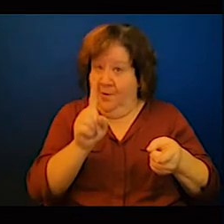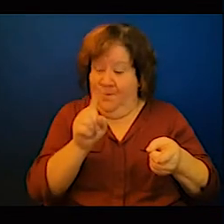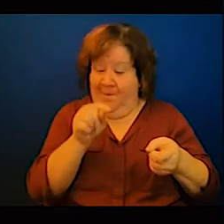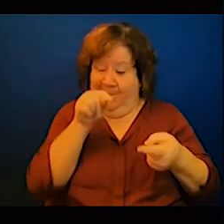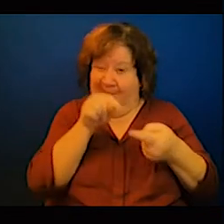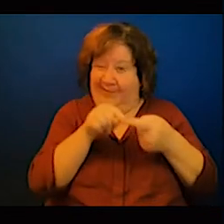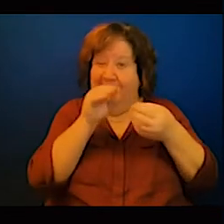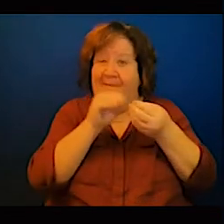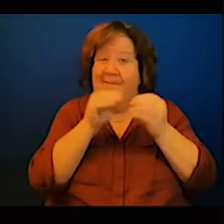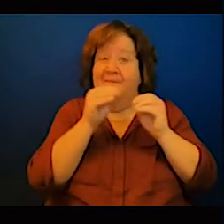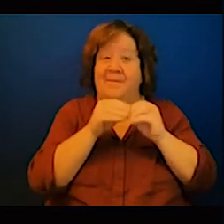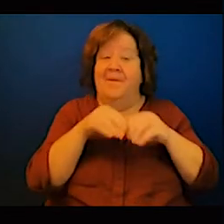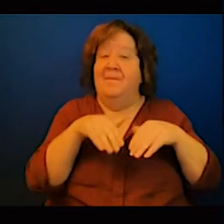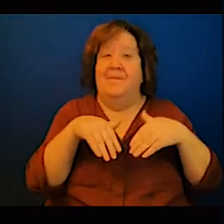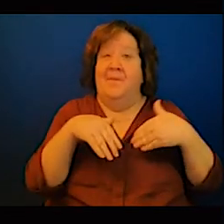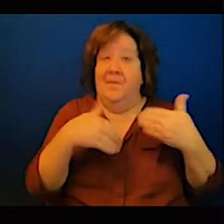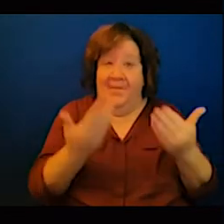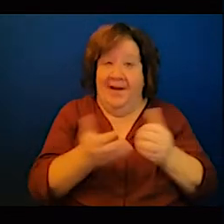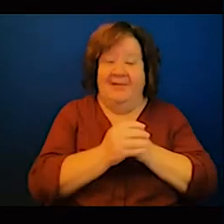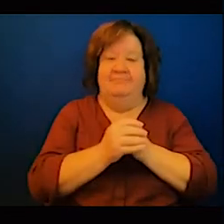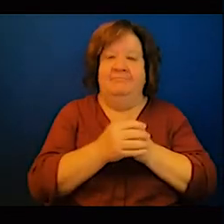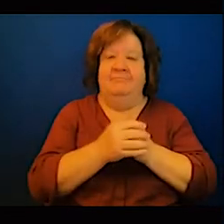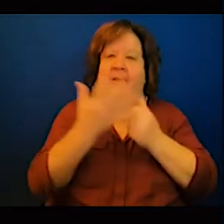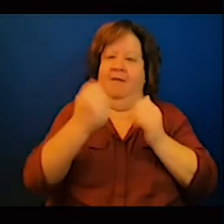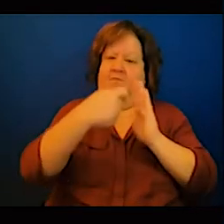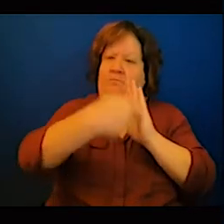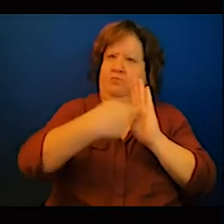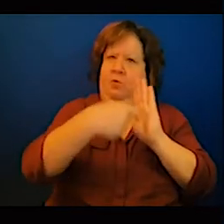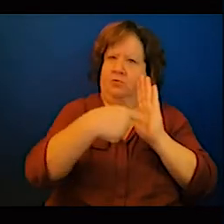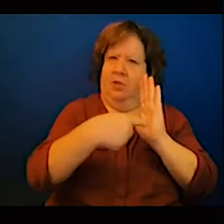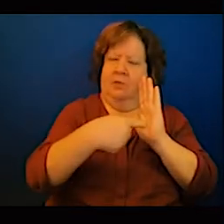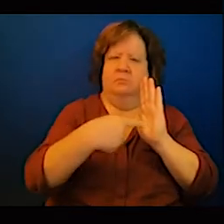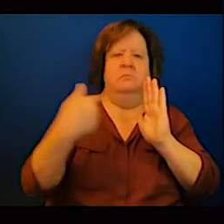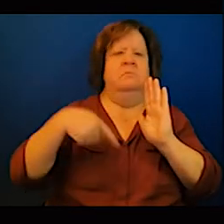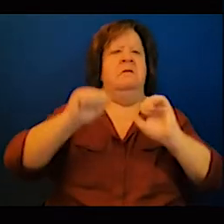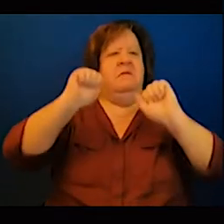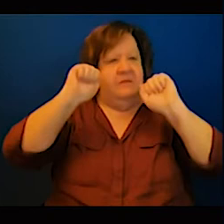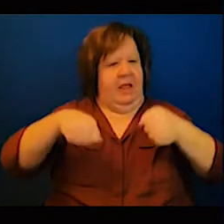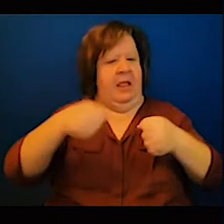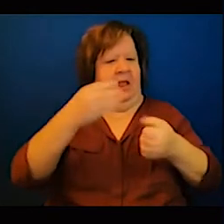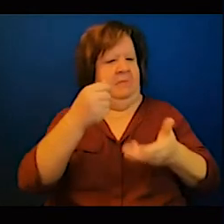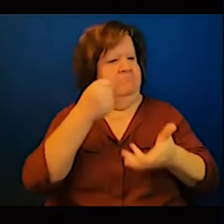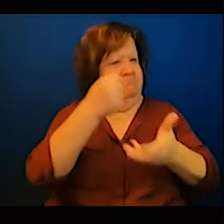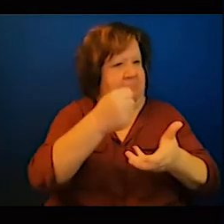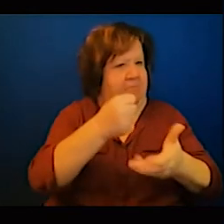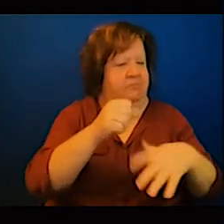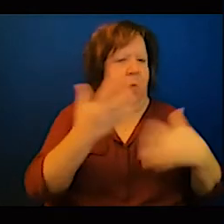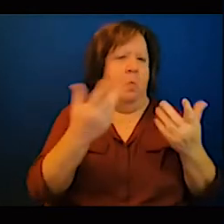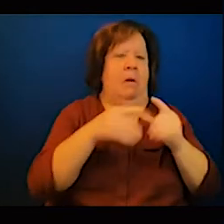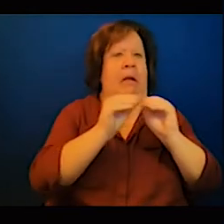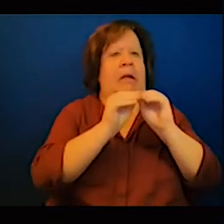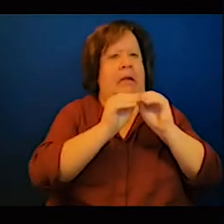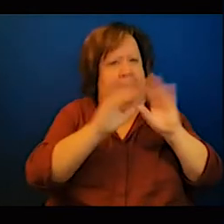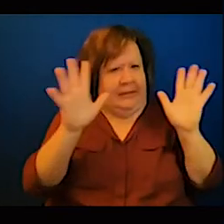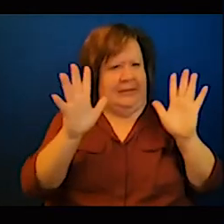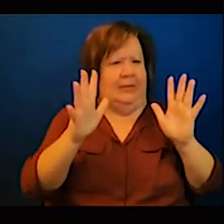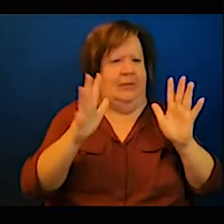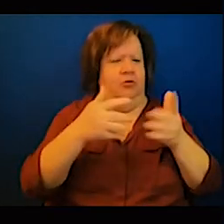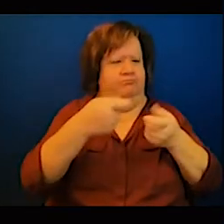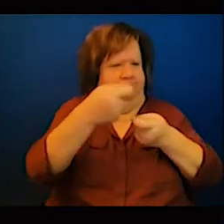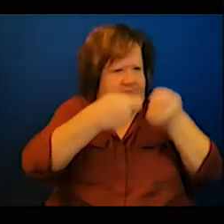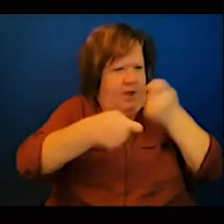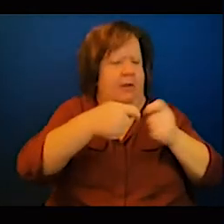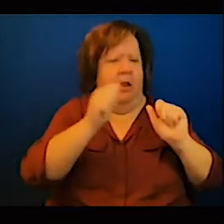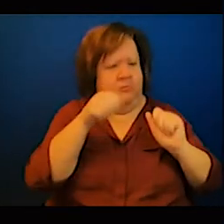this is close to five years down the road and literally has been done